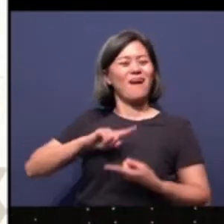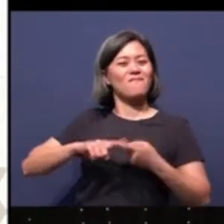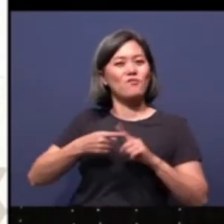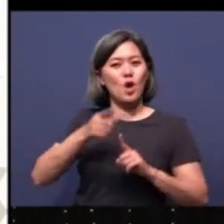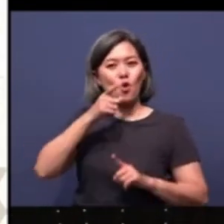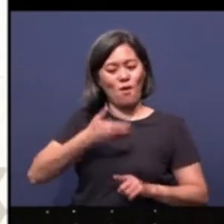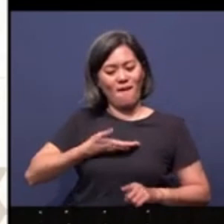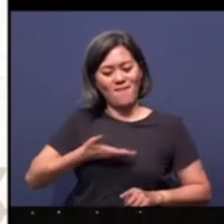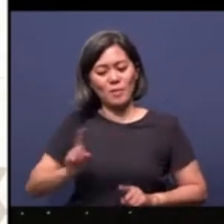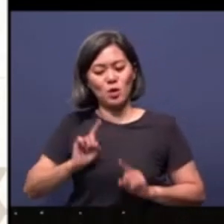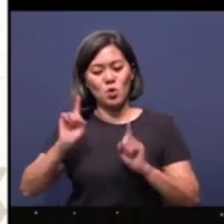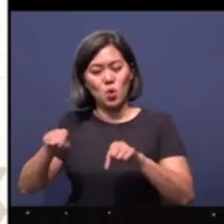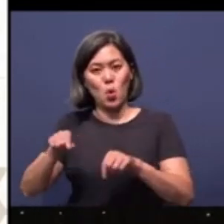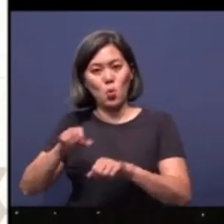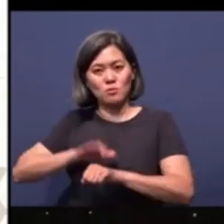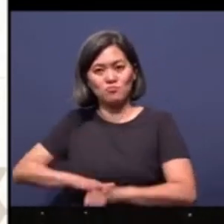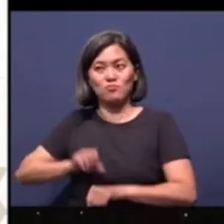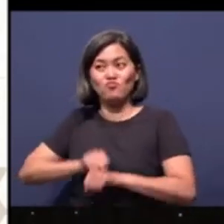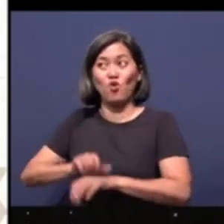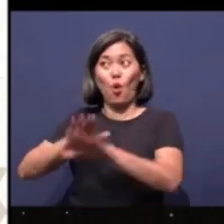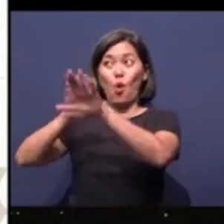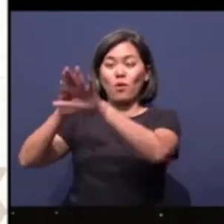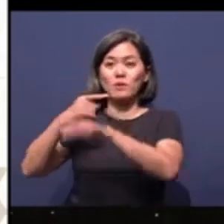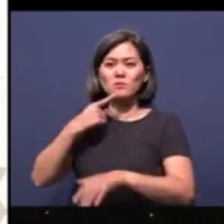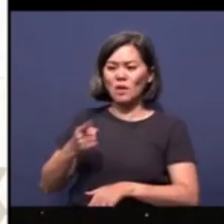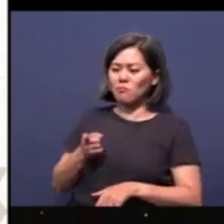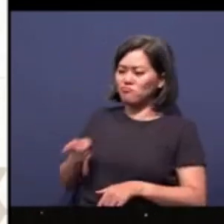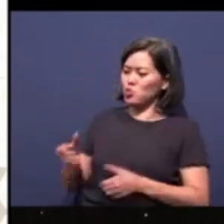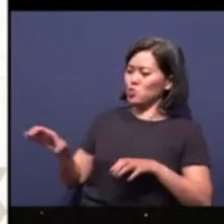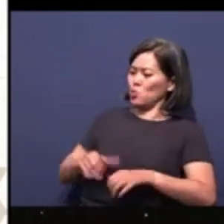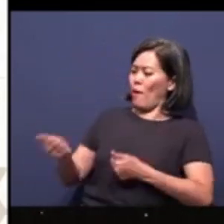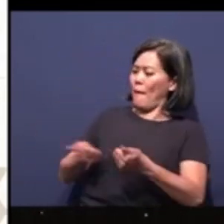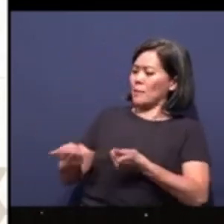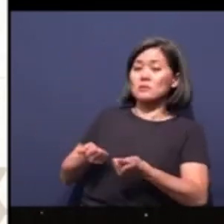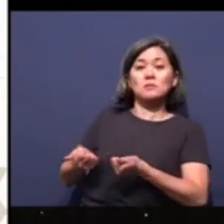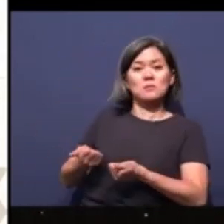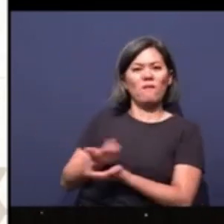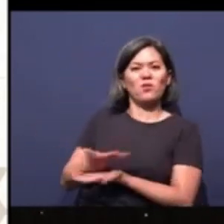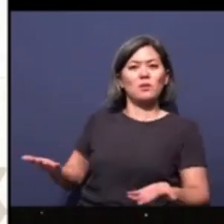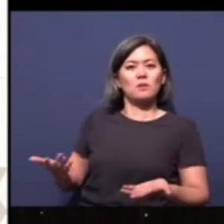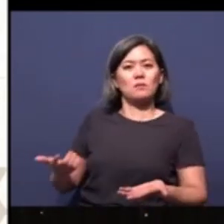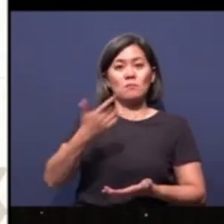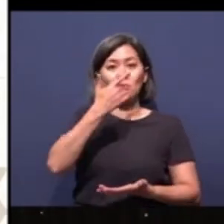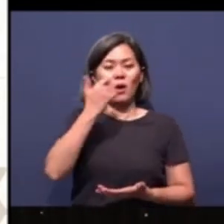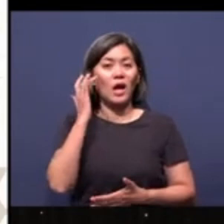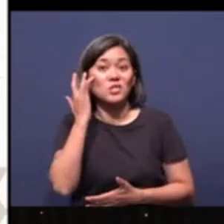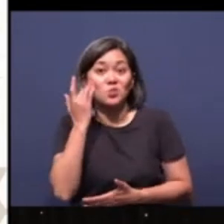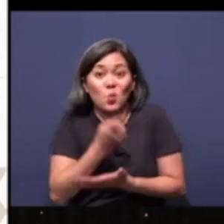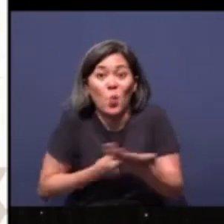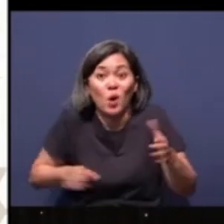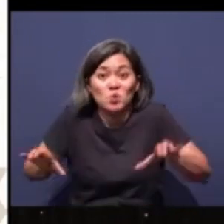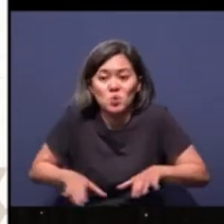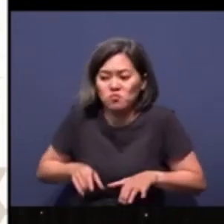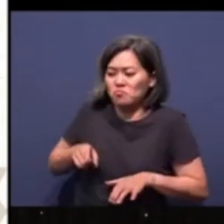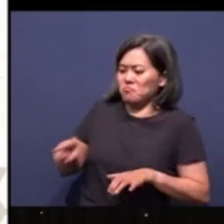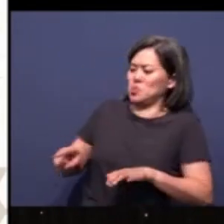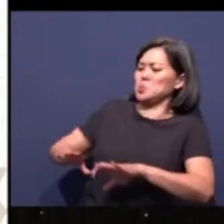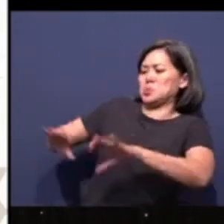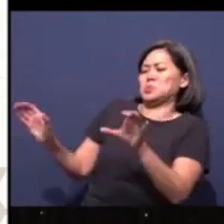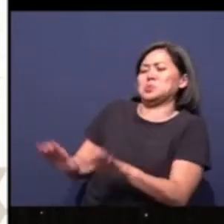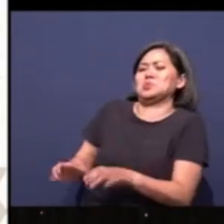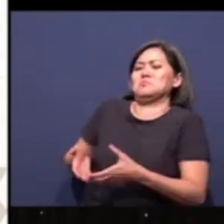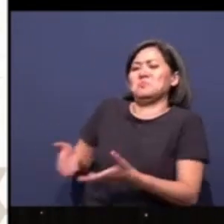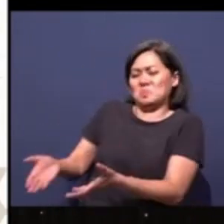his hill country station. He said he'll do the administration for me because I have no idea what to do. And he will sort out the